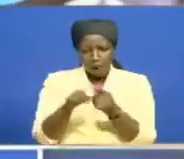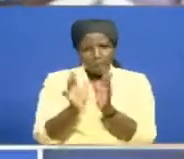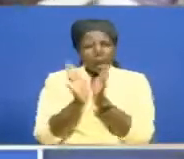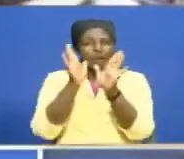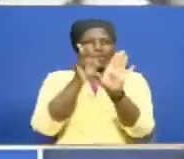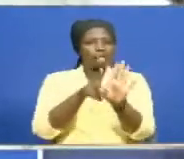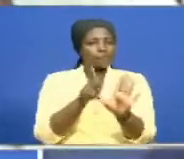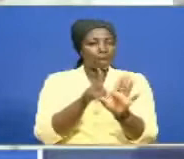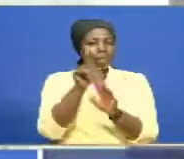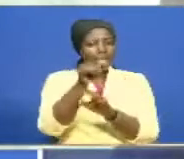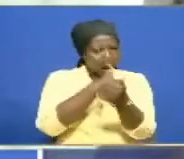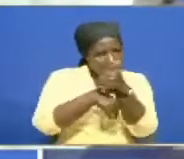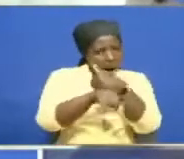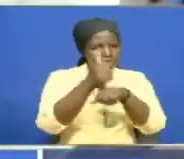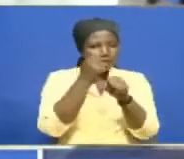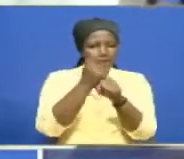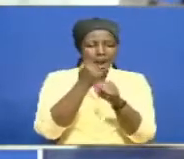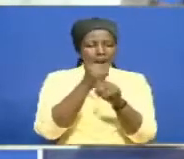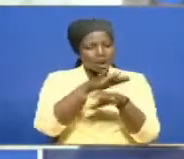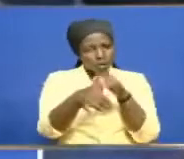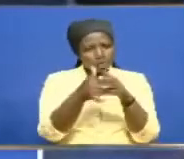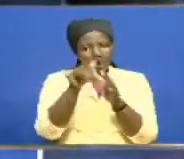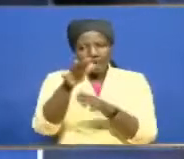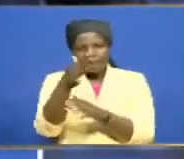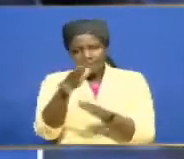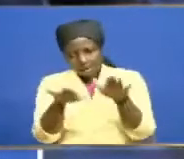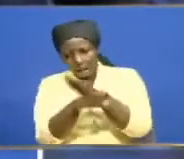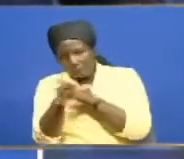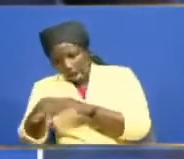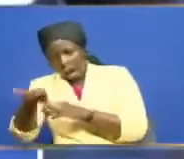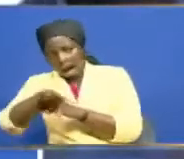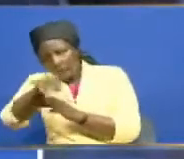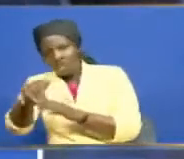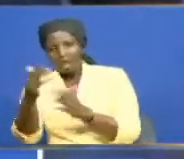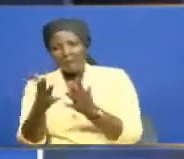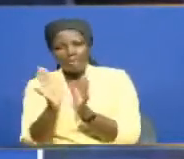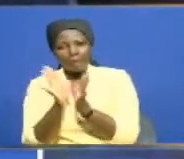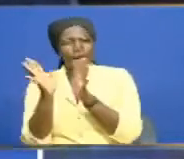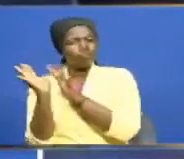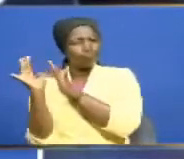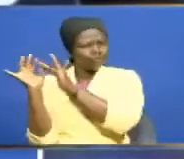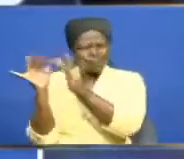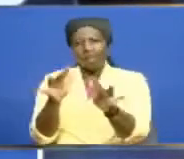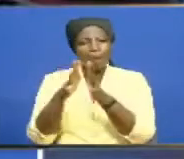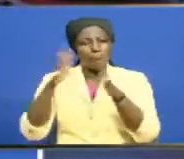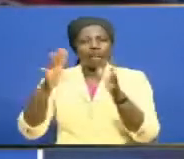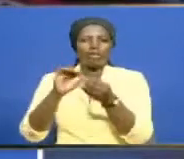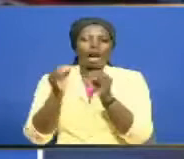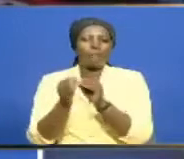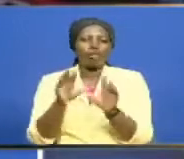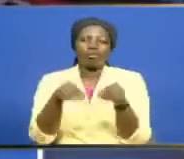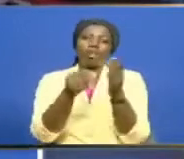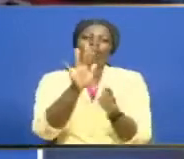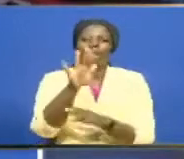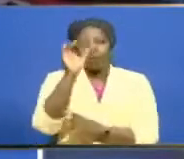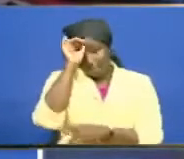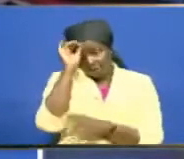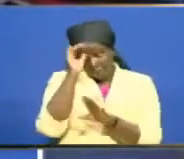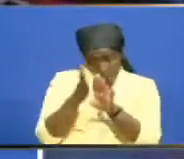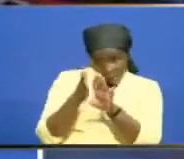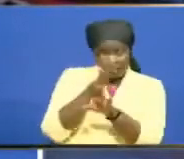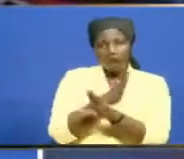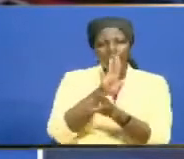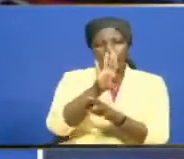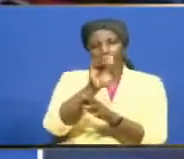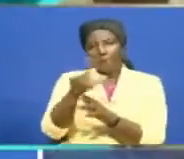The exercise was carried out in all the five subcounties where the public came out in large numbers to give their views before the bill is debated